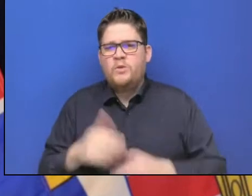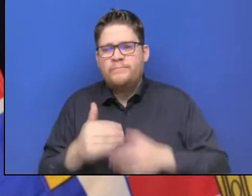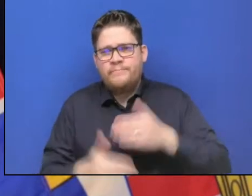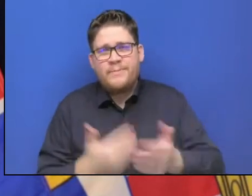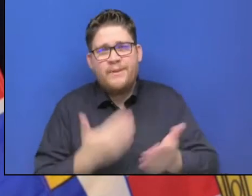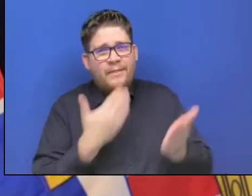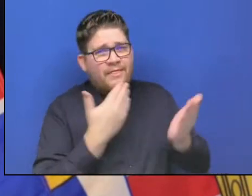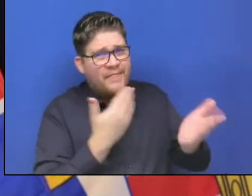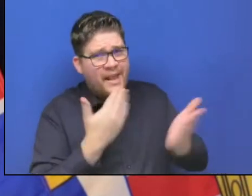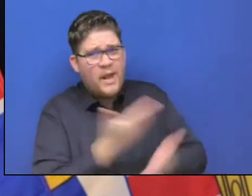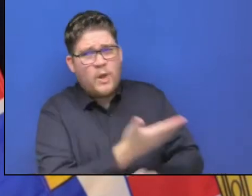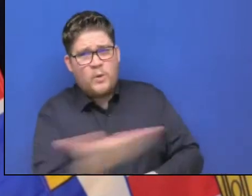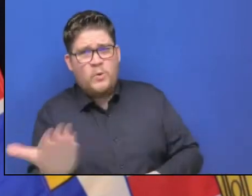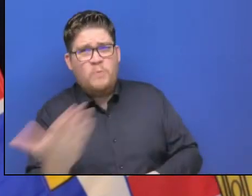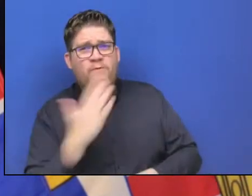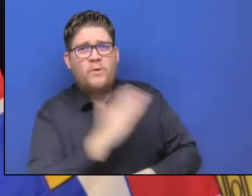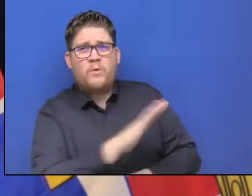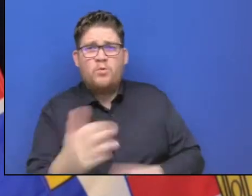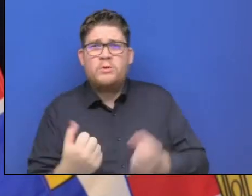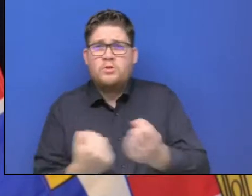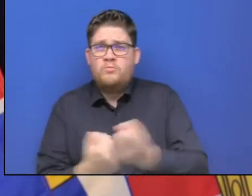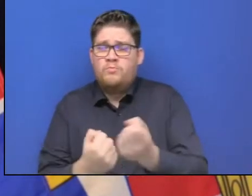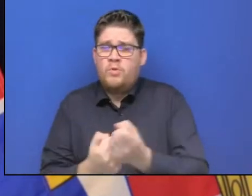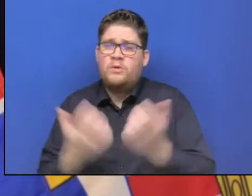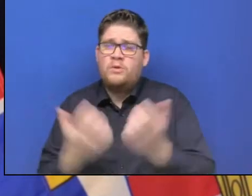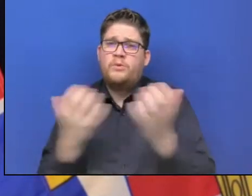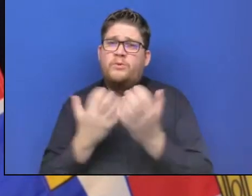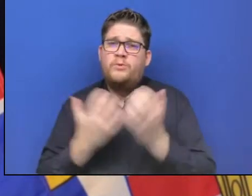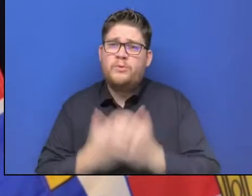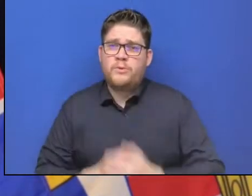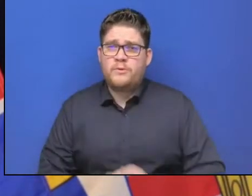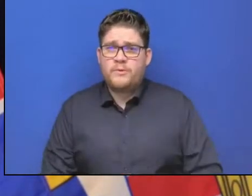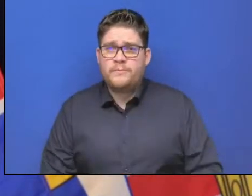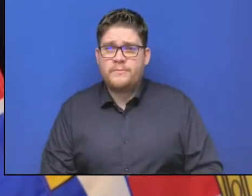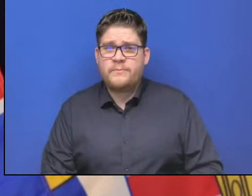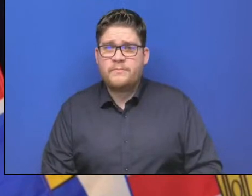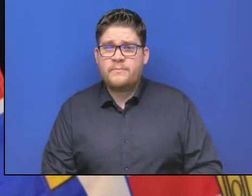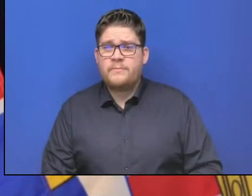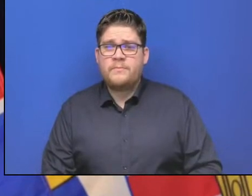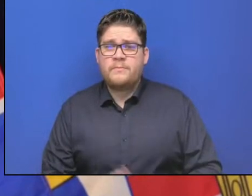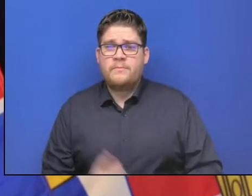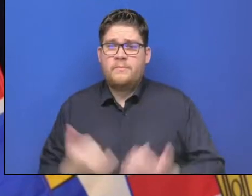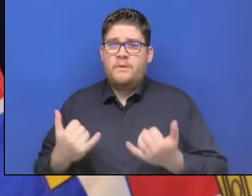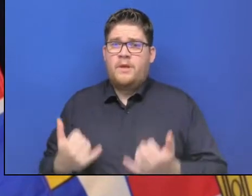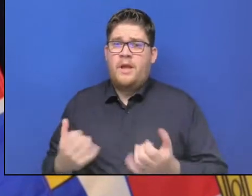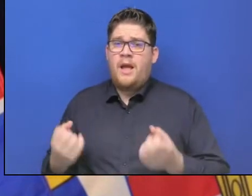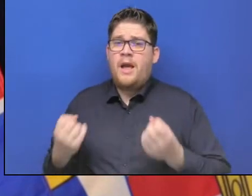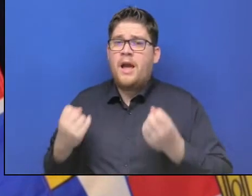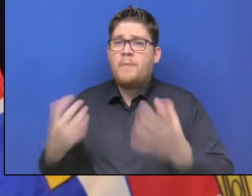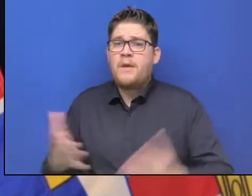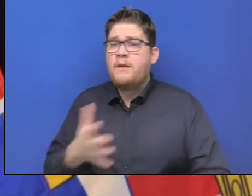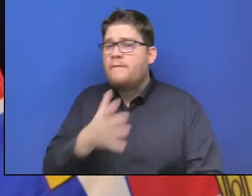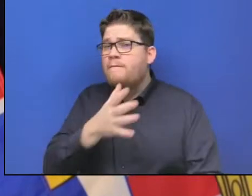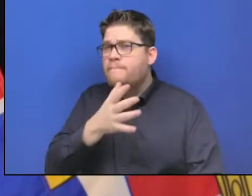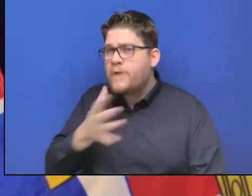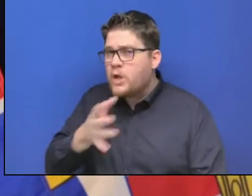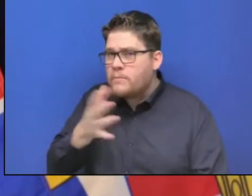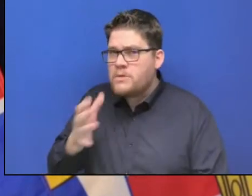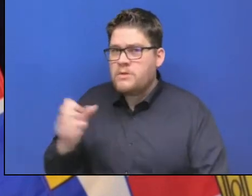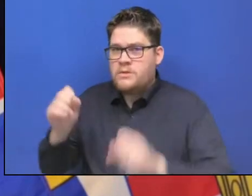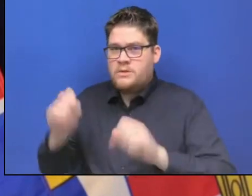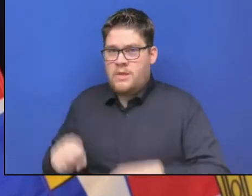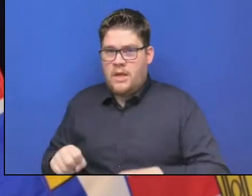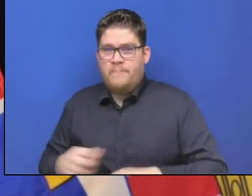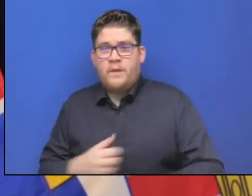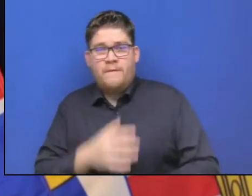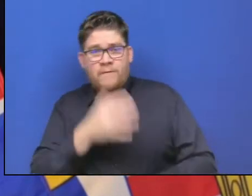We're seeing increased access for farmers to get back to their farms. So they can assess the damage and increase access for